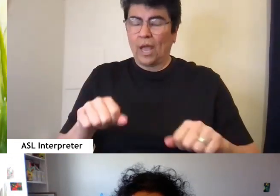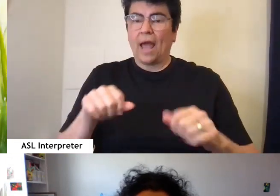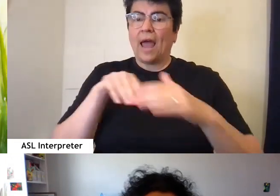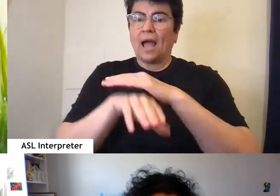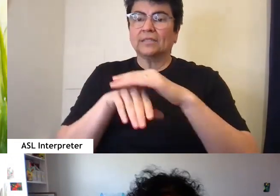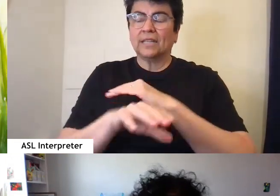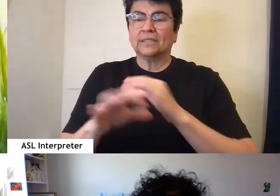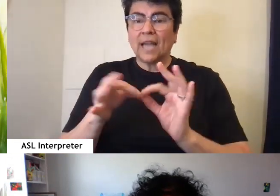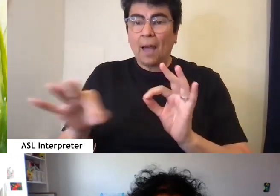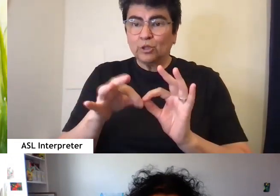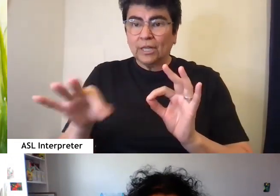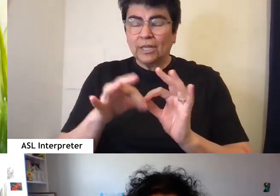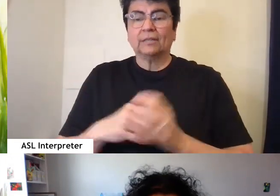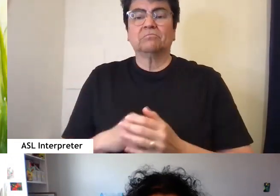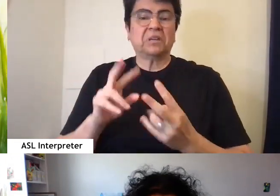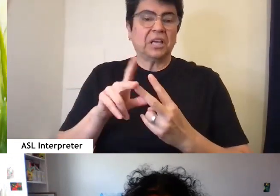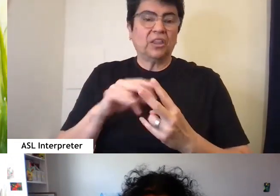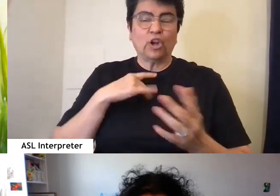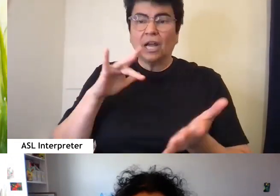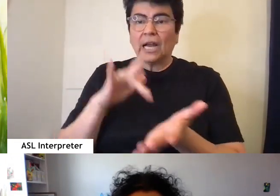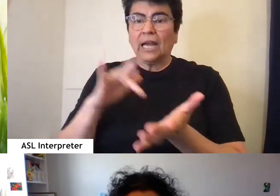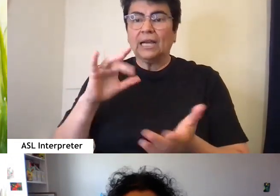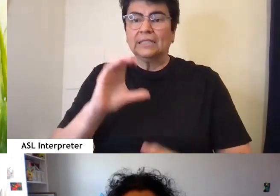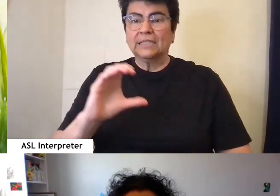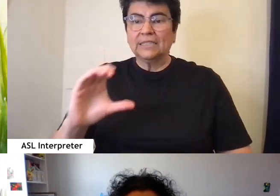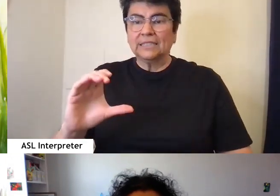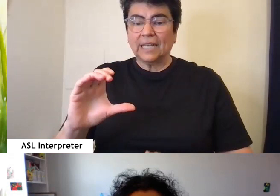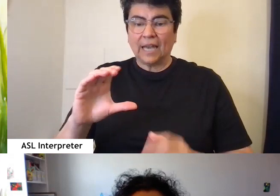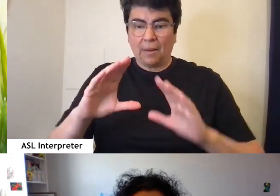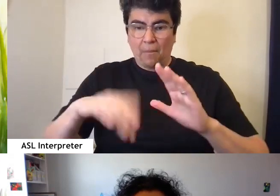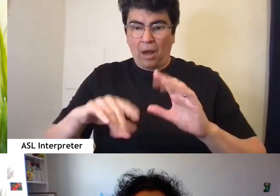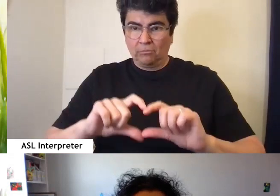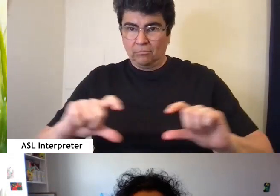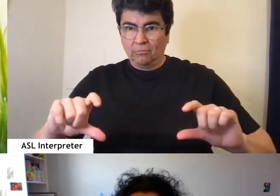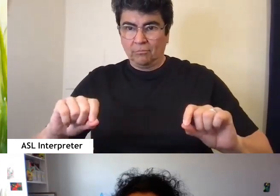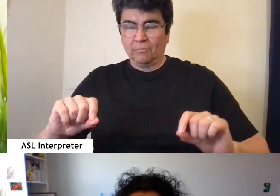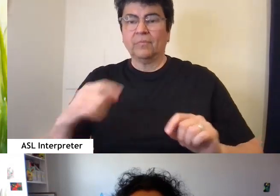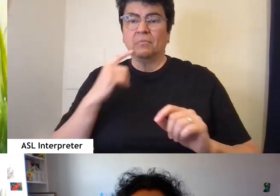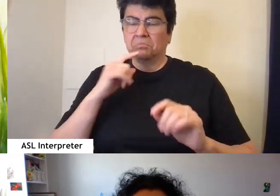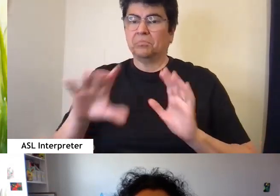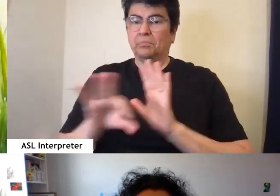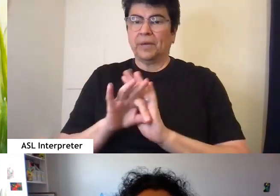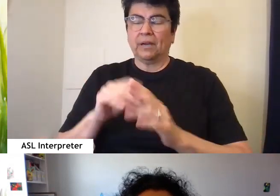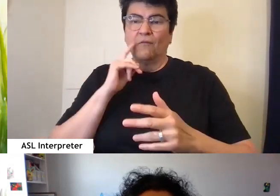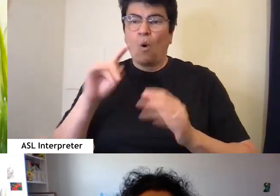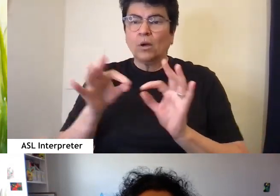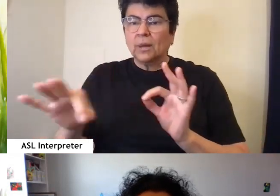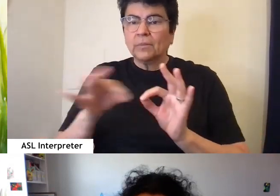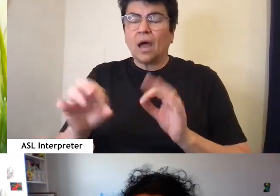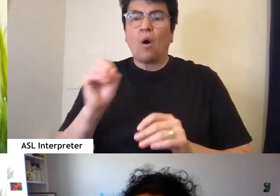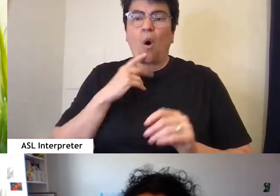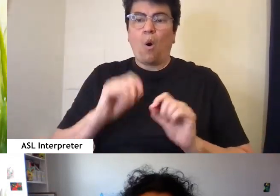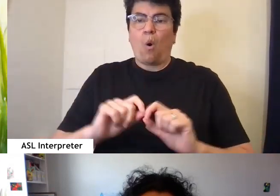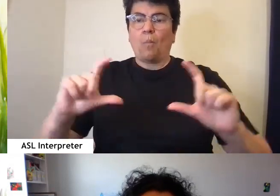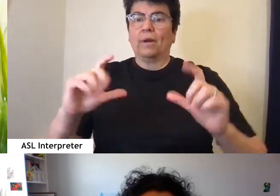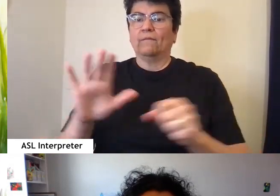captioning either by clicking the CC button at the bottom of your screen, choosing to display subtitle or open the full